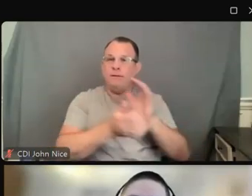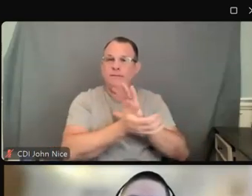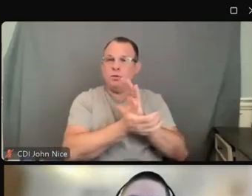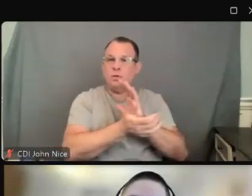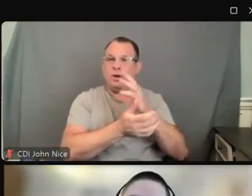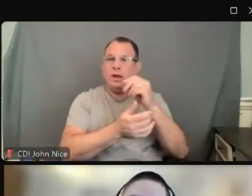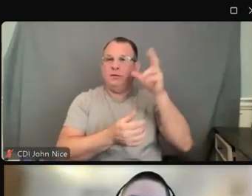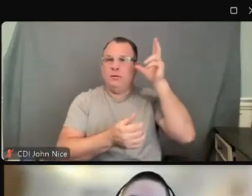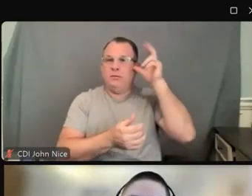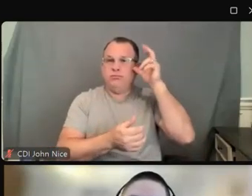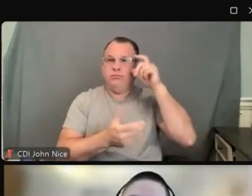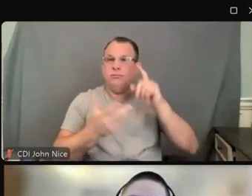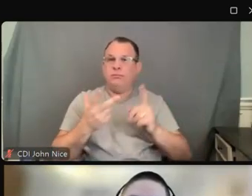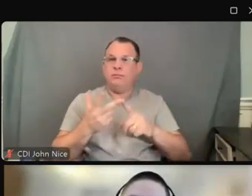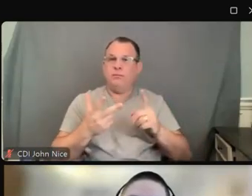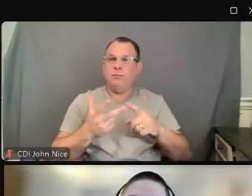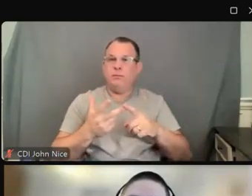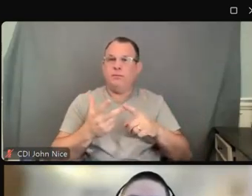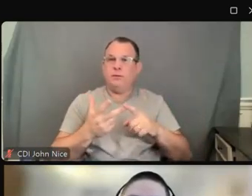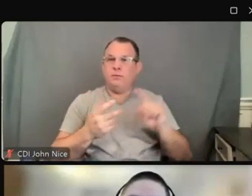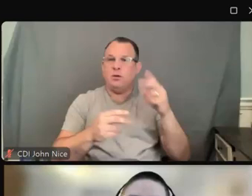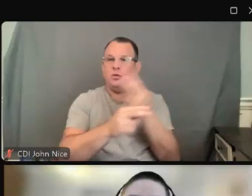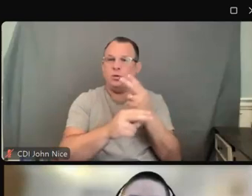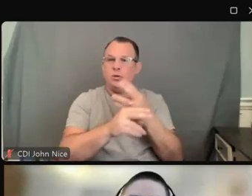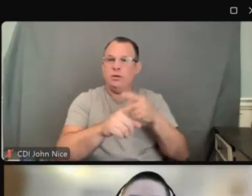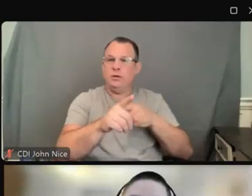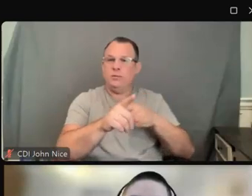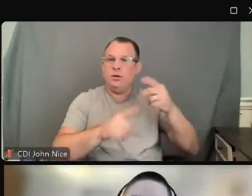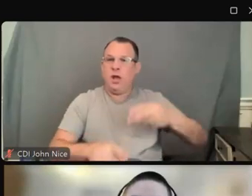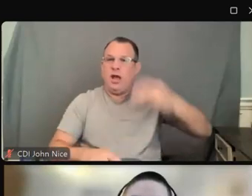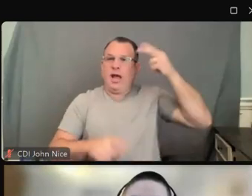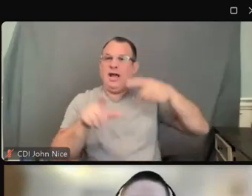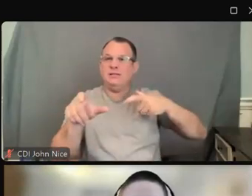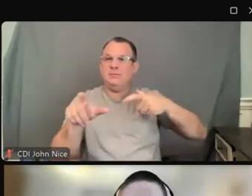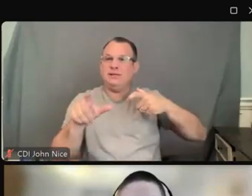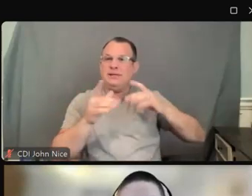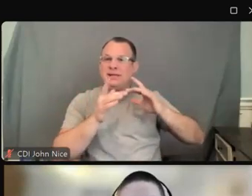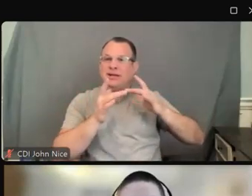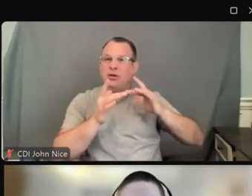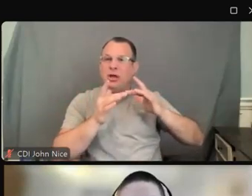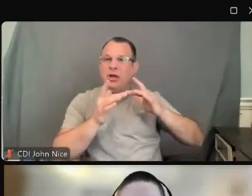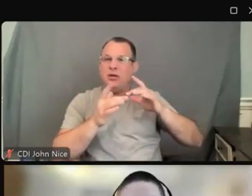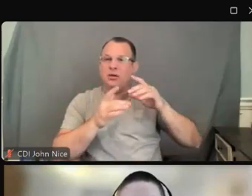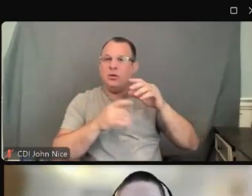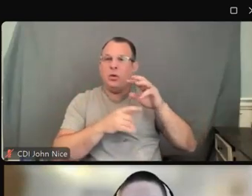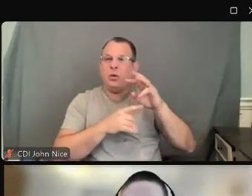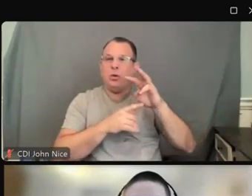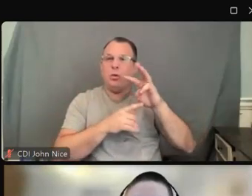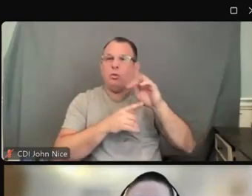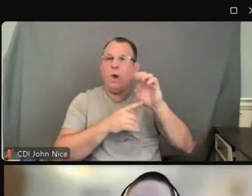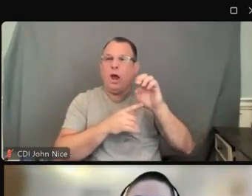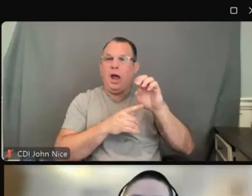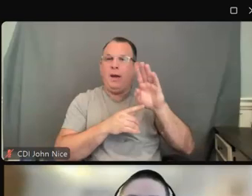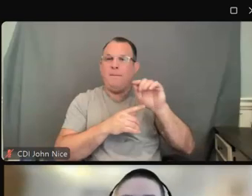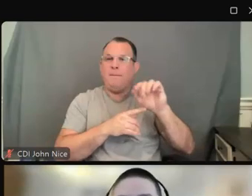used over a dedicated, high-speed, wide-bandwidth video connection or wireless